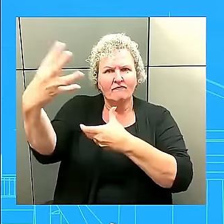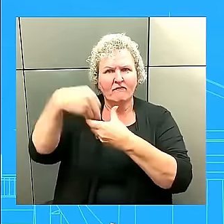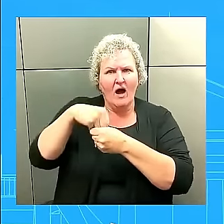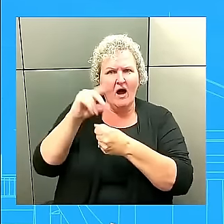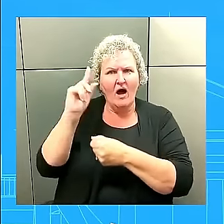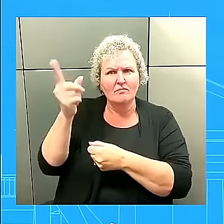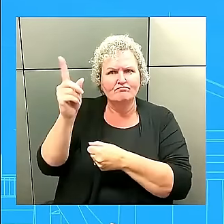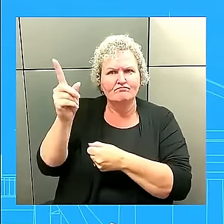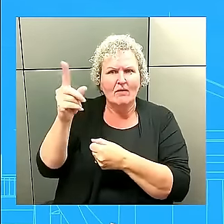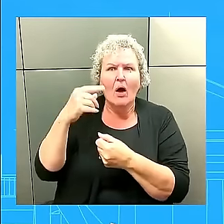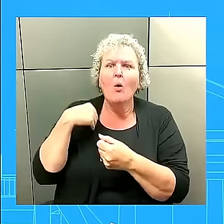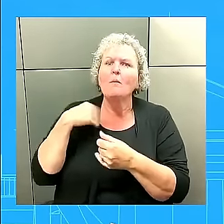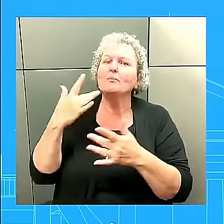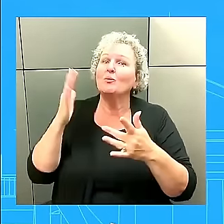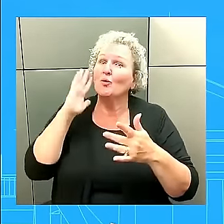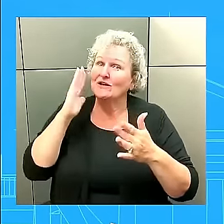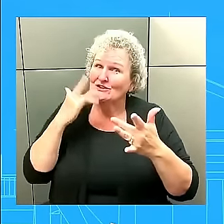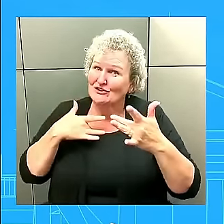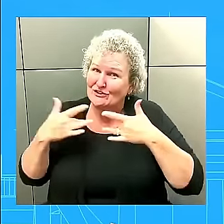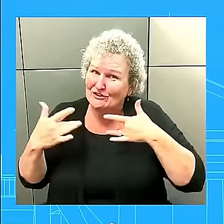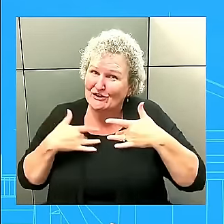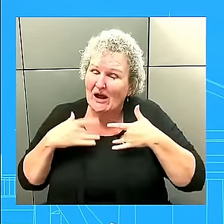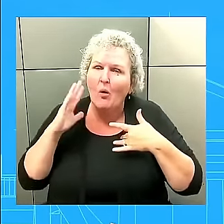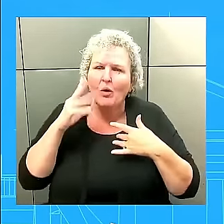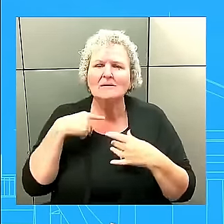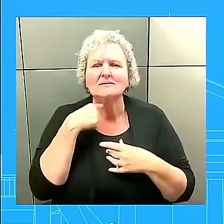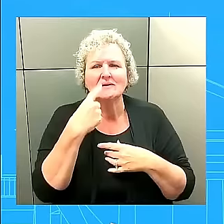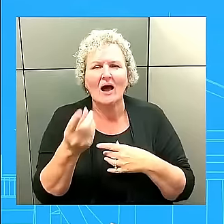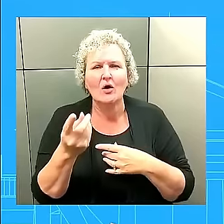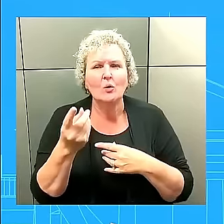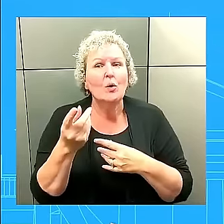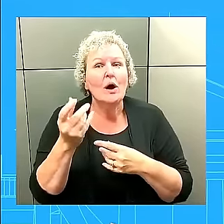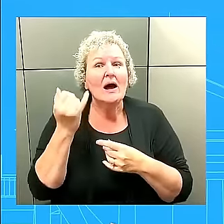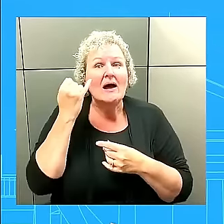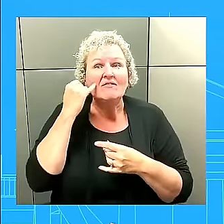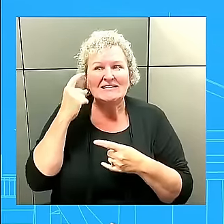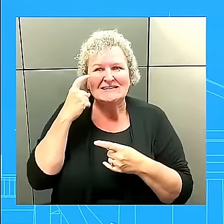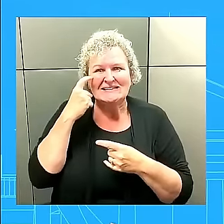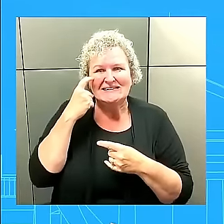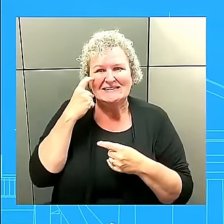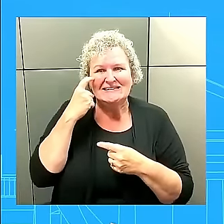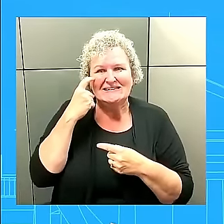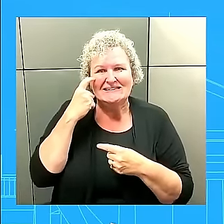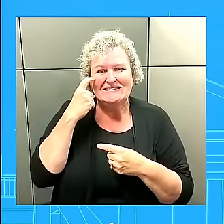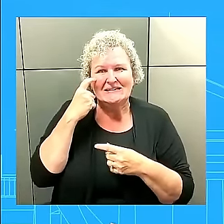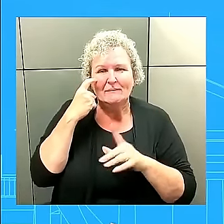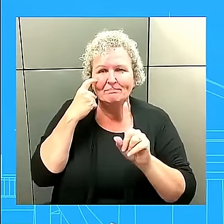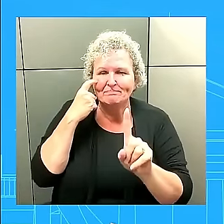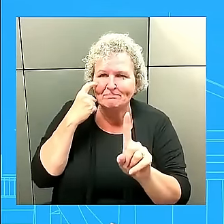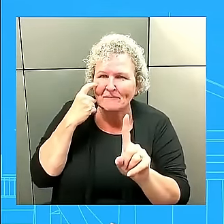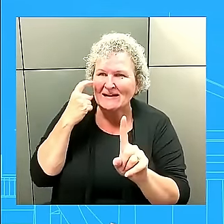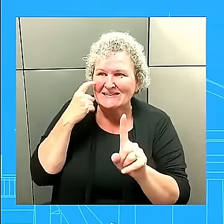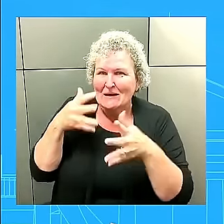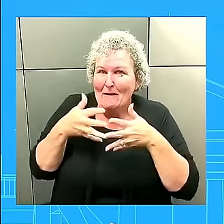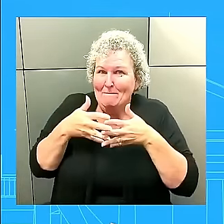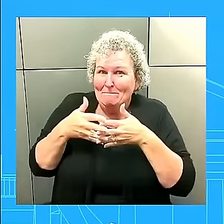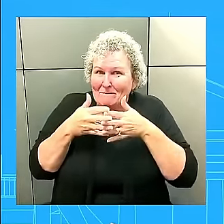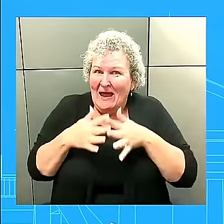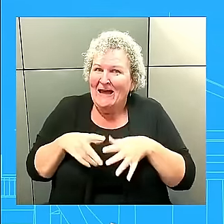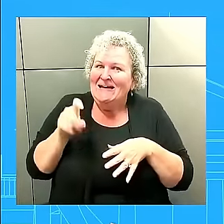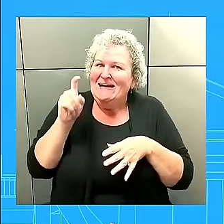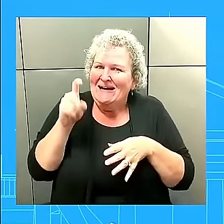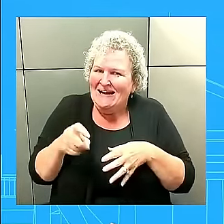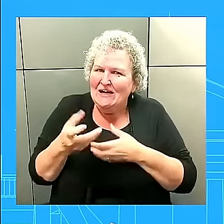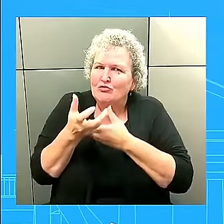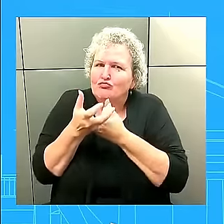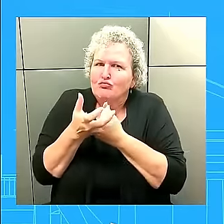as we did just a couple of weeks ago. Uh, but we also want Americans to know that to trust, uh, the institution. And that's what